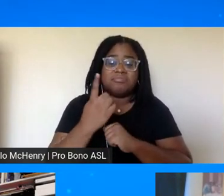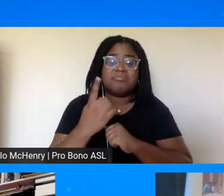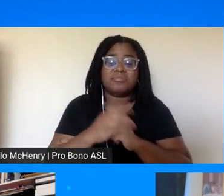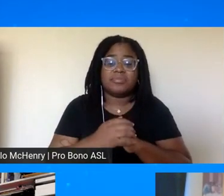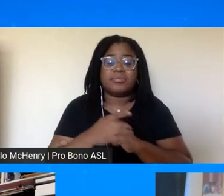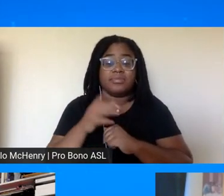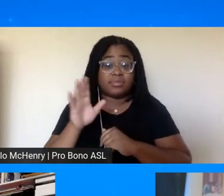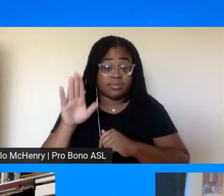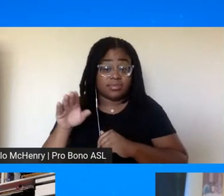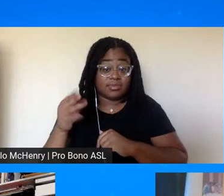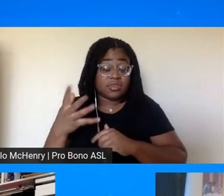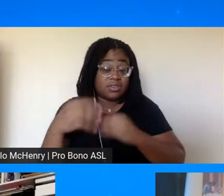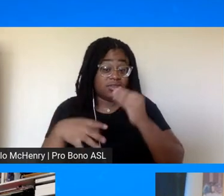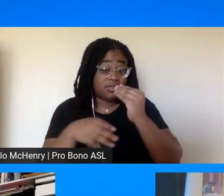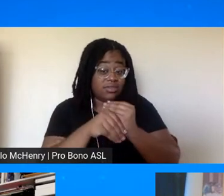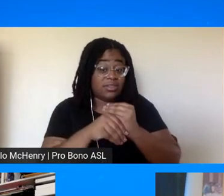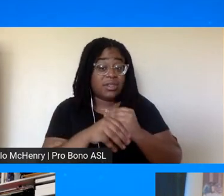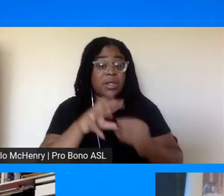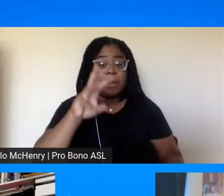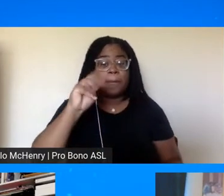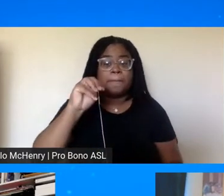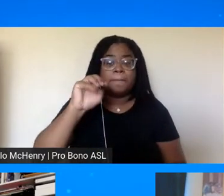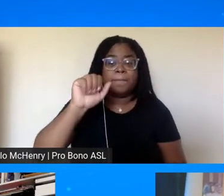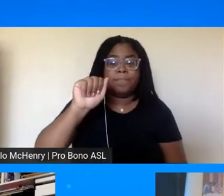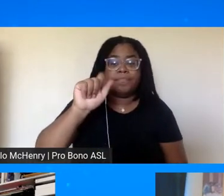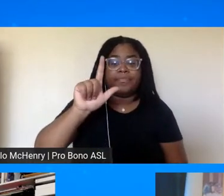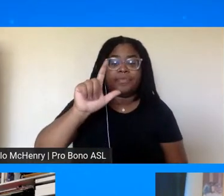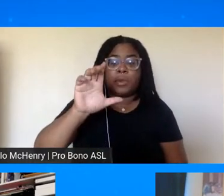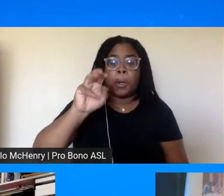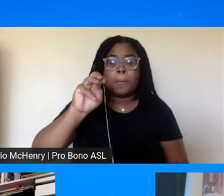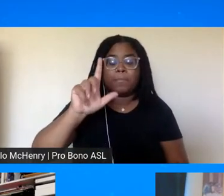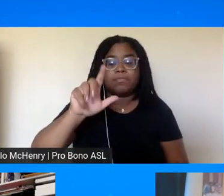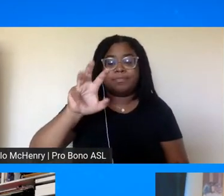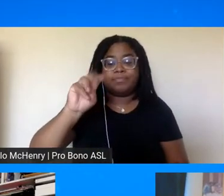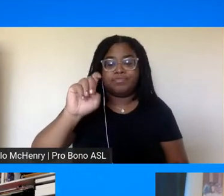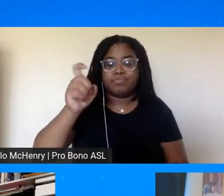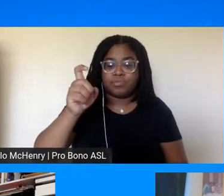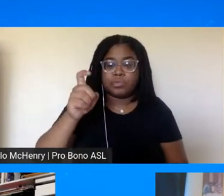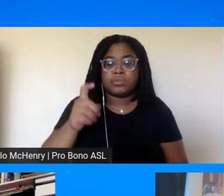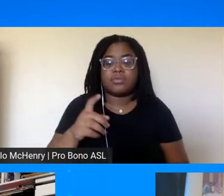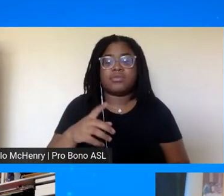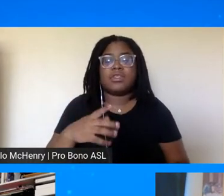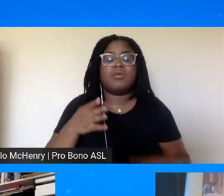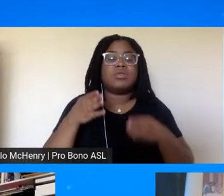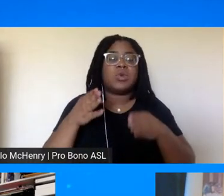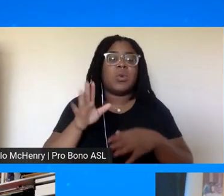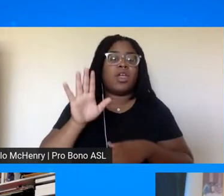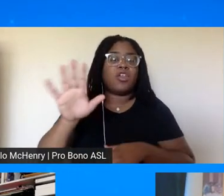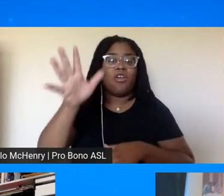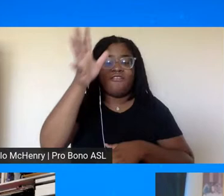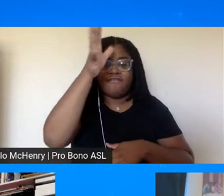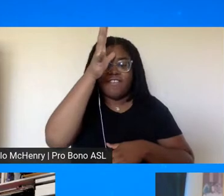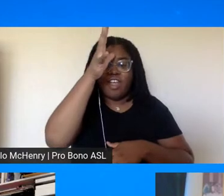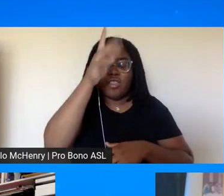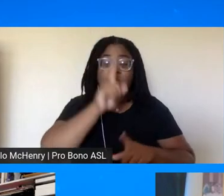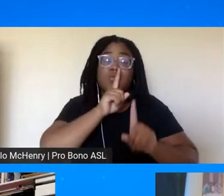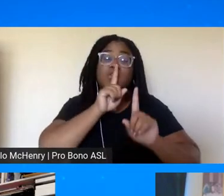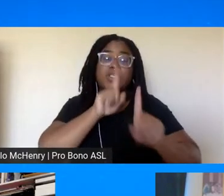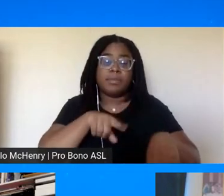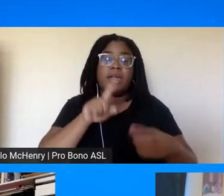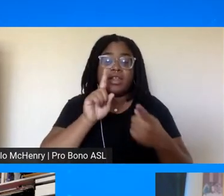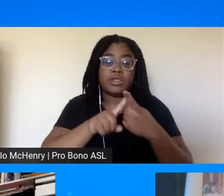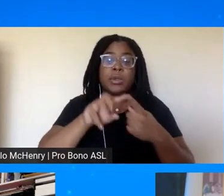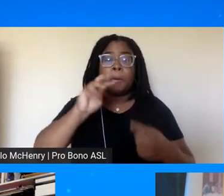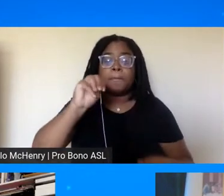Dr. King, if I may add about Malcolm X, it was the way your father responded to Malcolm. Because Malcolm came to Selma in